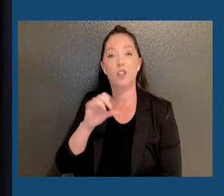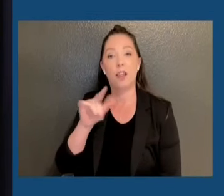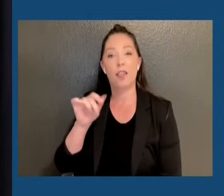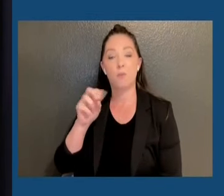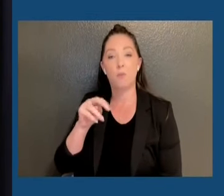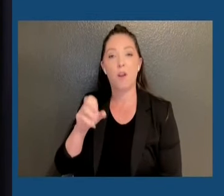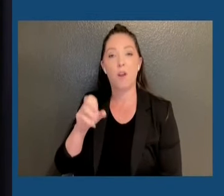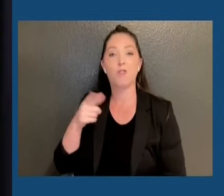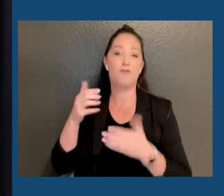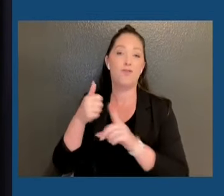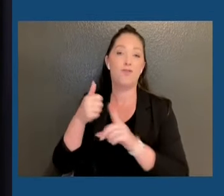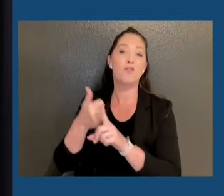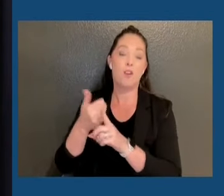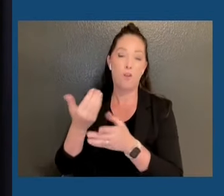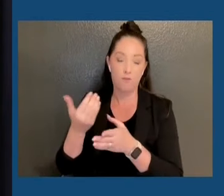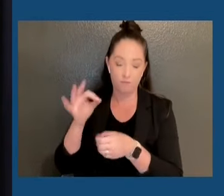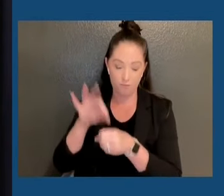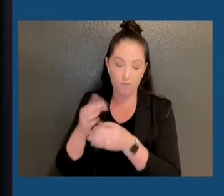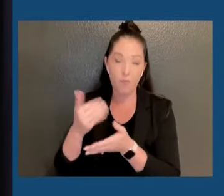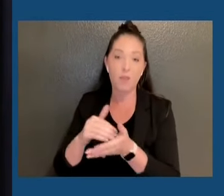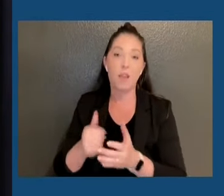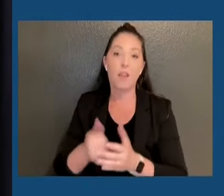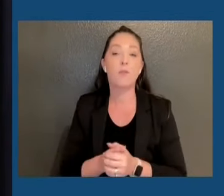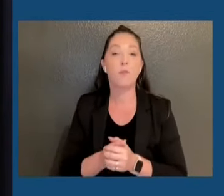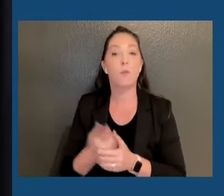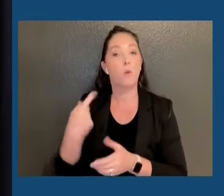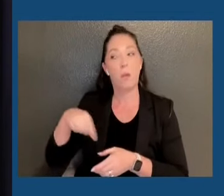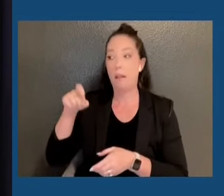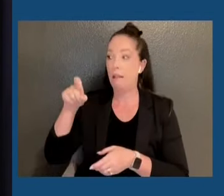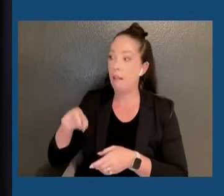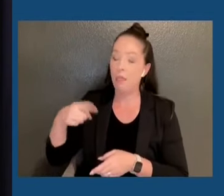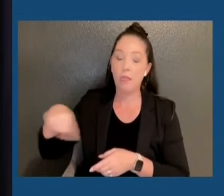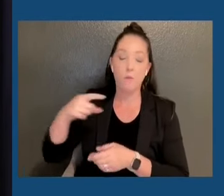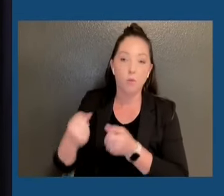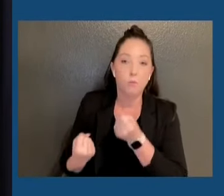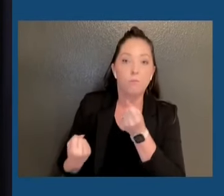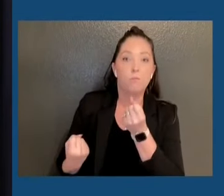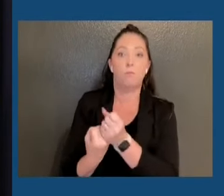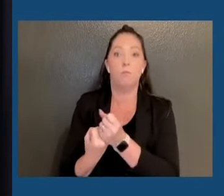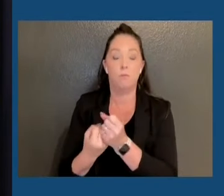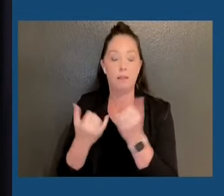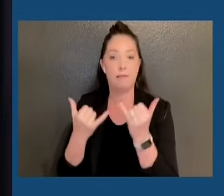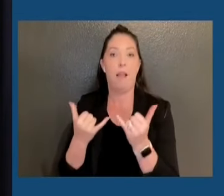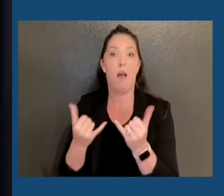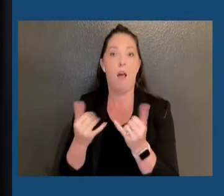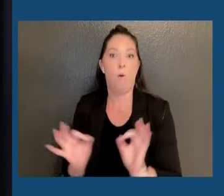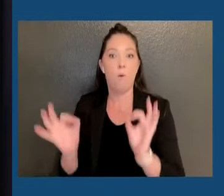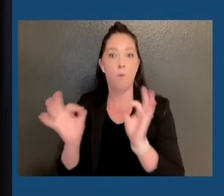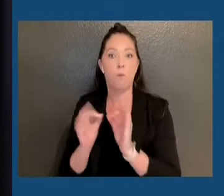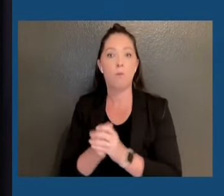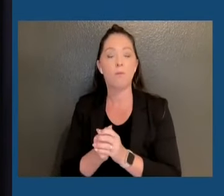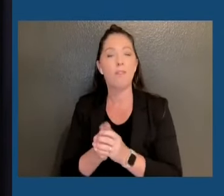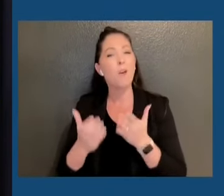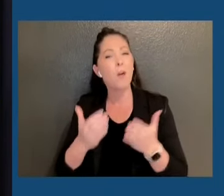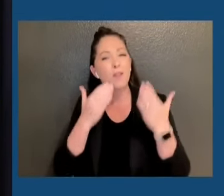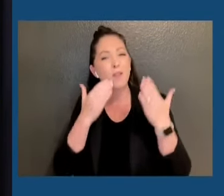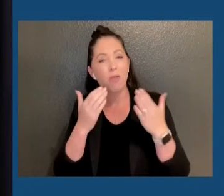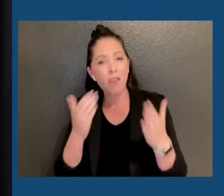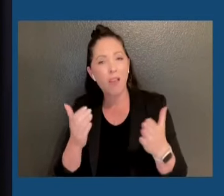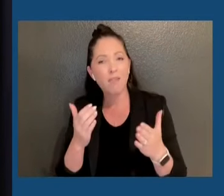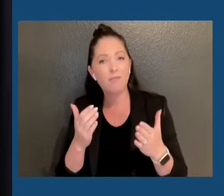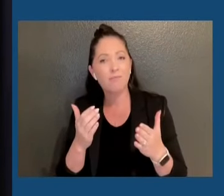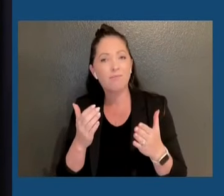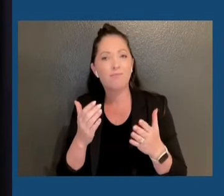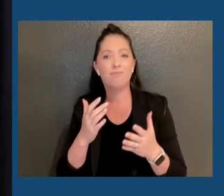need all of them fighting on our behalf in Washington now more than ever. I mostly want to thank really the heart and soul of election